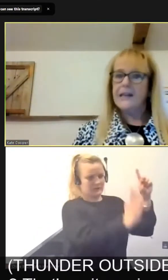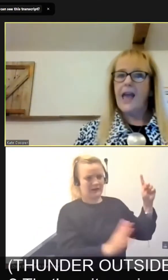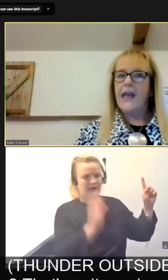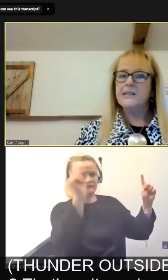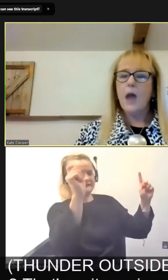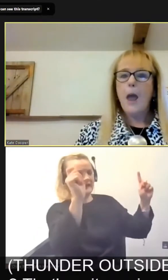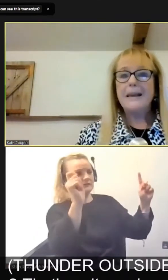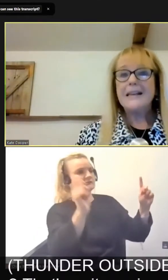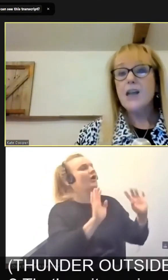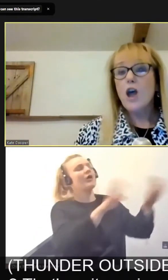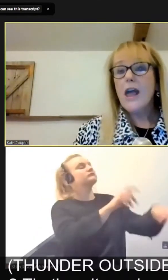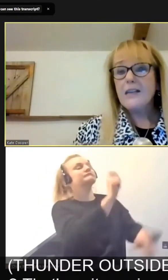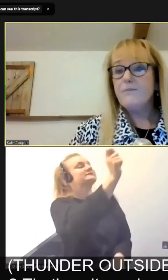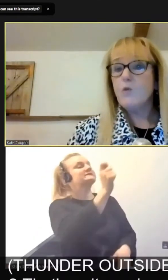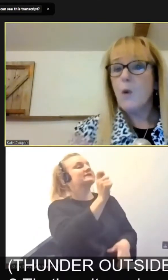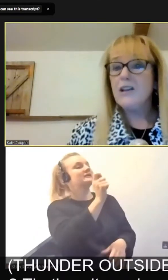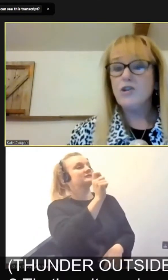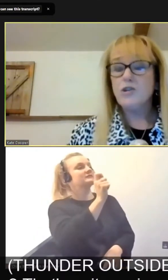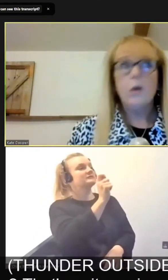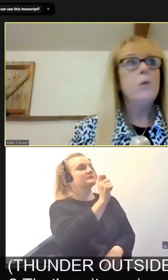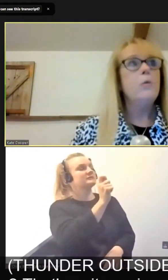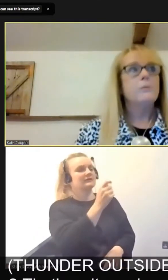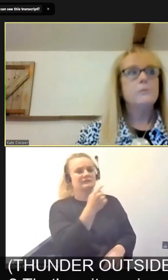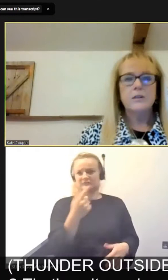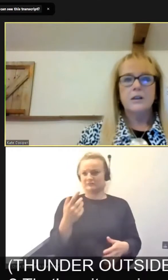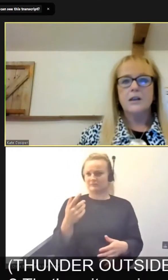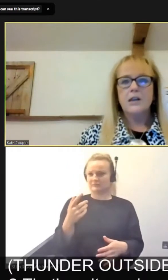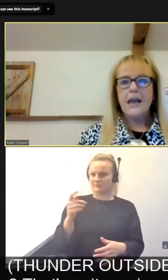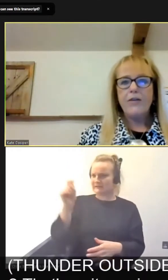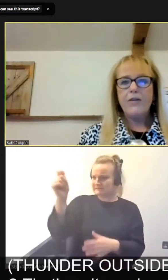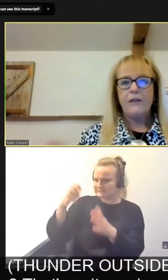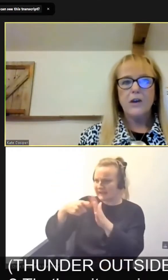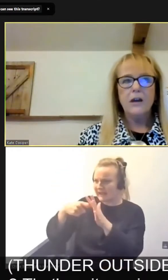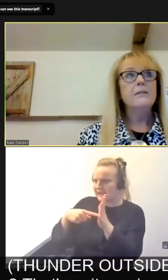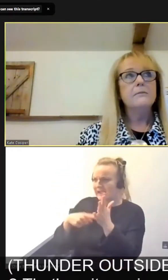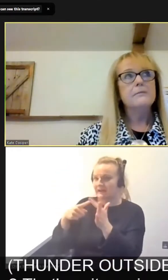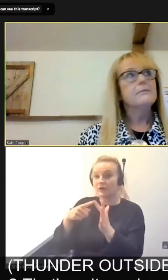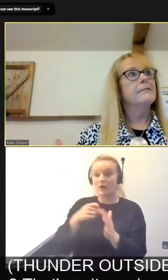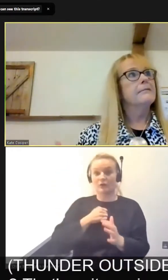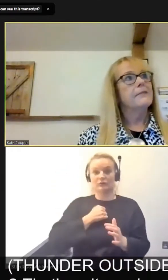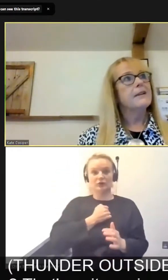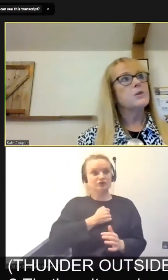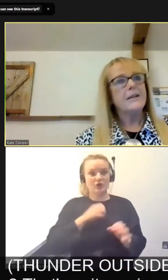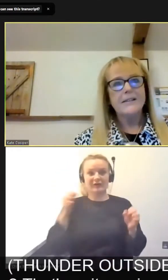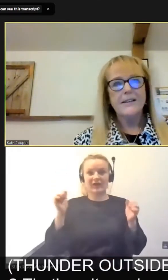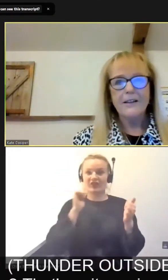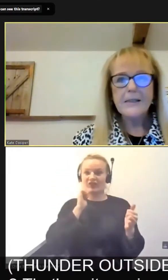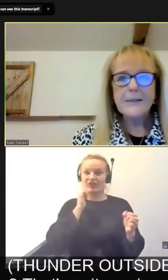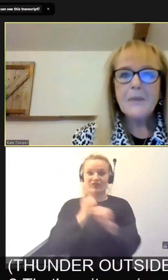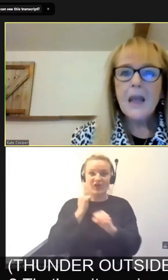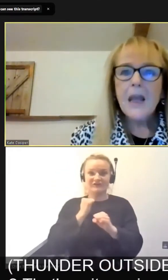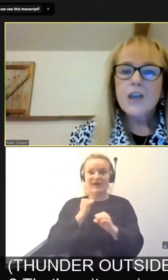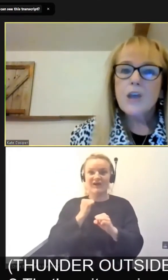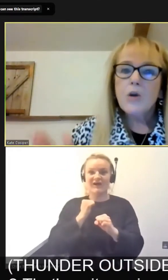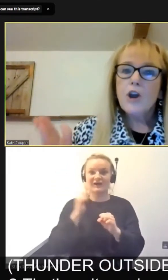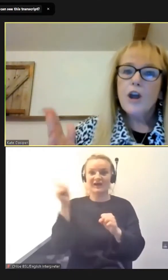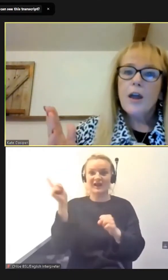10, Kate. Because it's like, oh, goodness, can you hear thunder? That's quite serious.